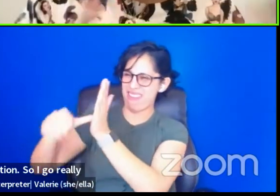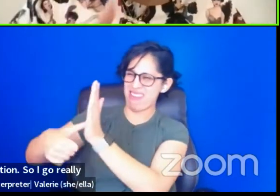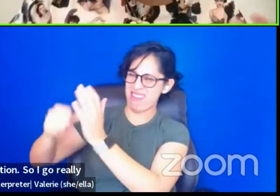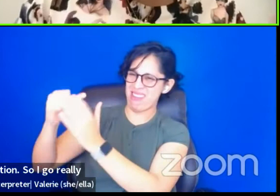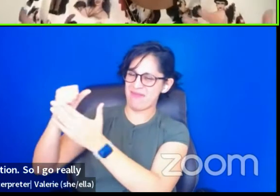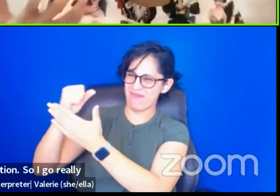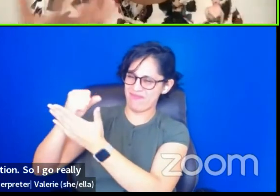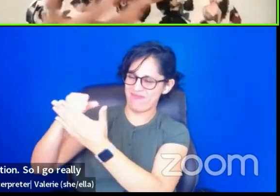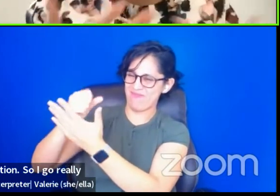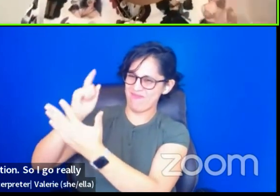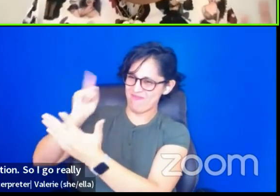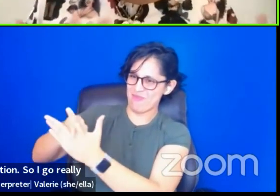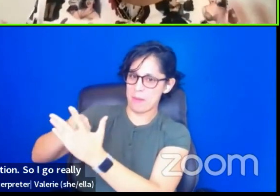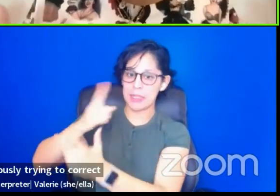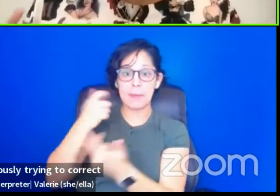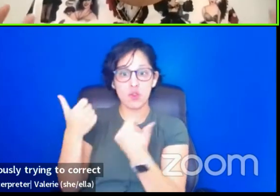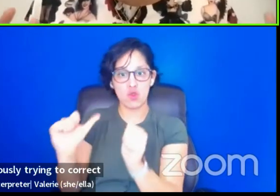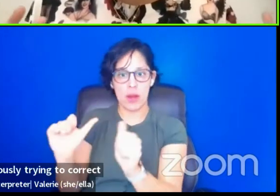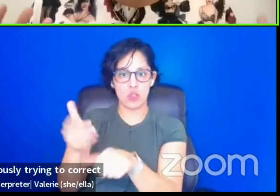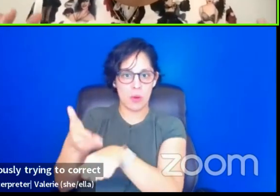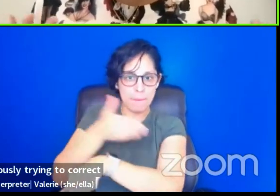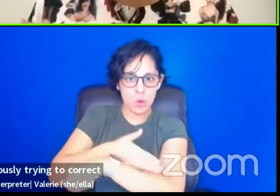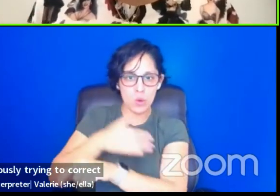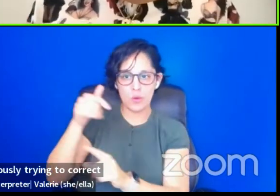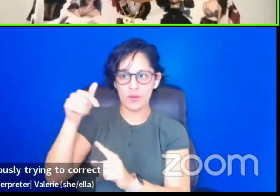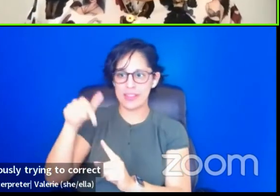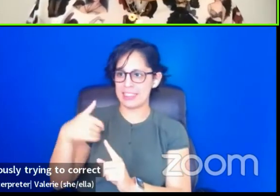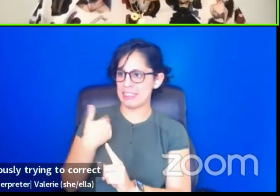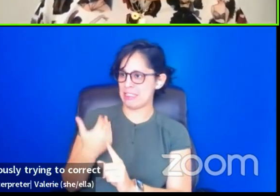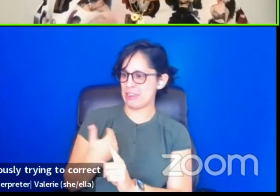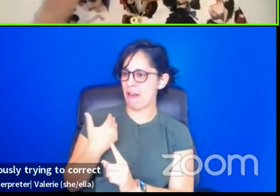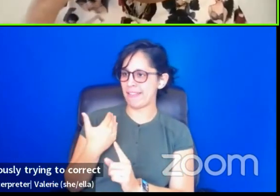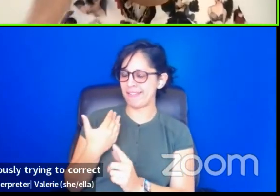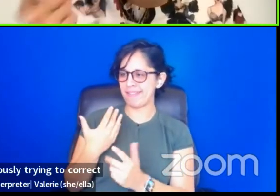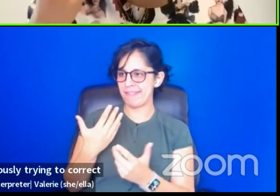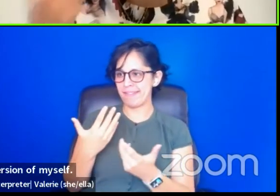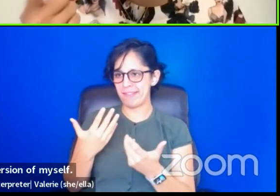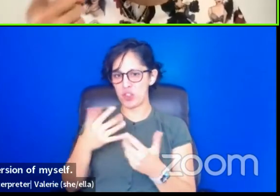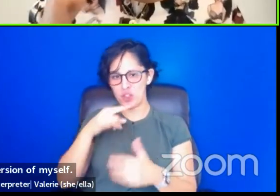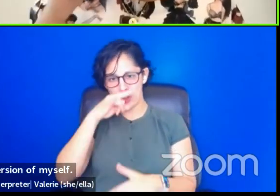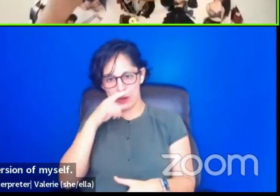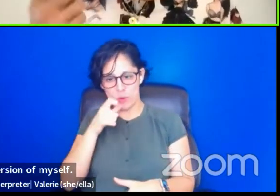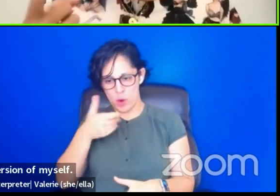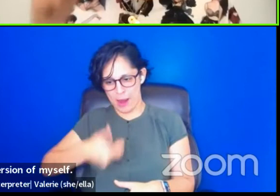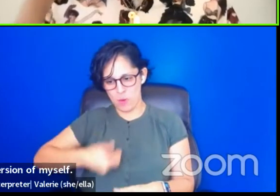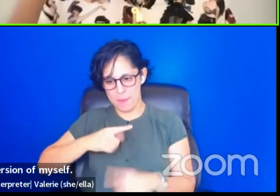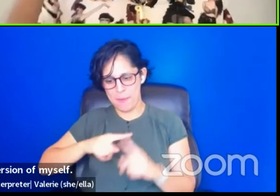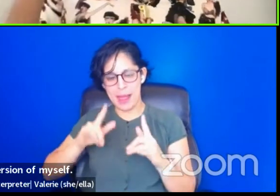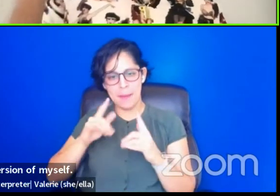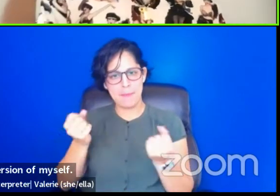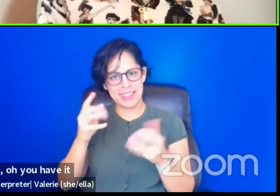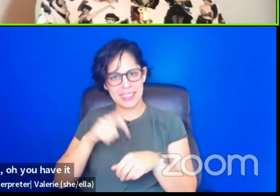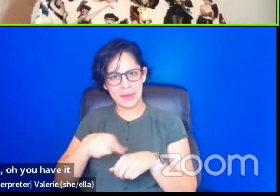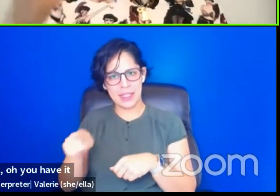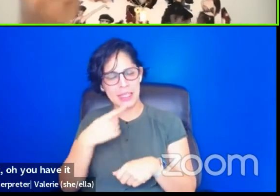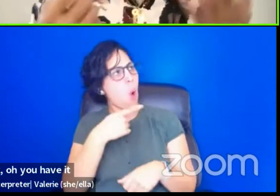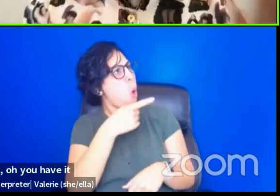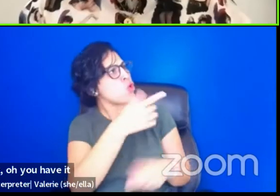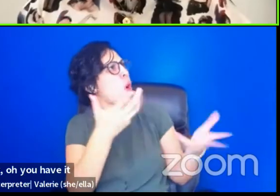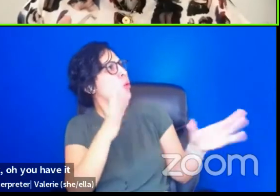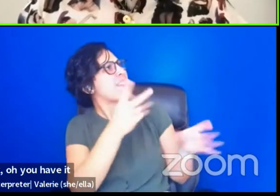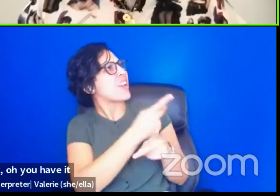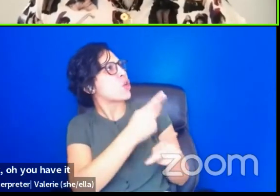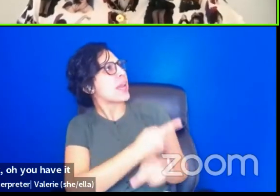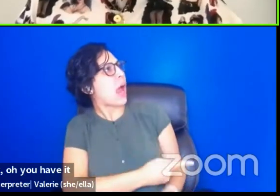obviously trying to correct this, you know, the smaller version of myself, but a lot of times they think, Oh, you have it figured out. And,